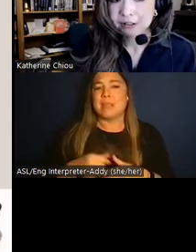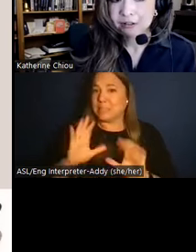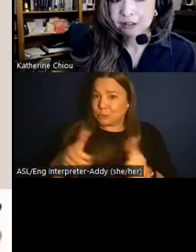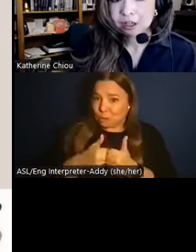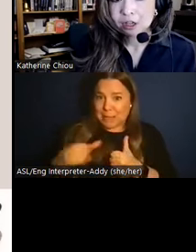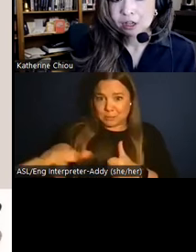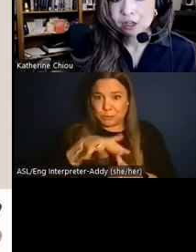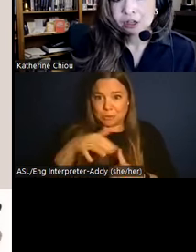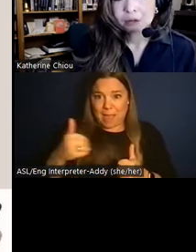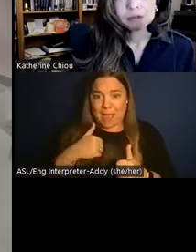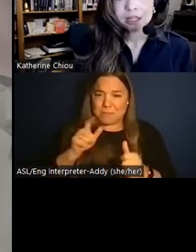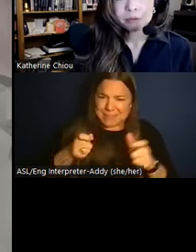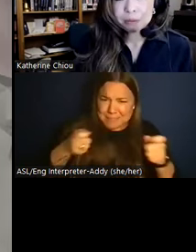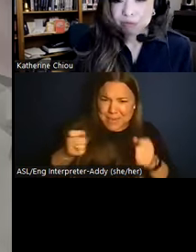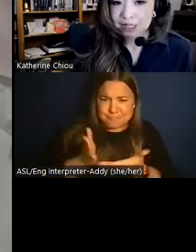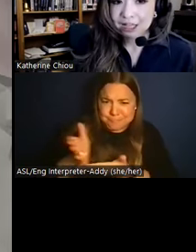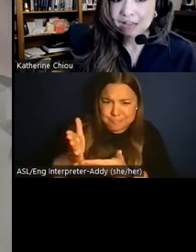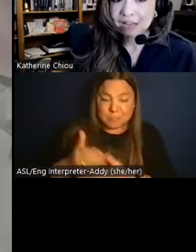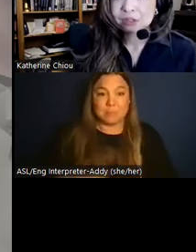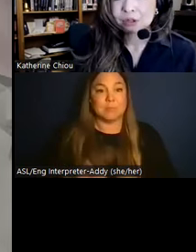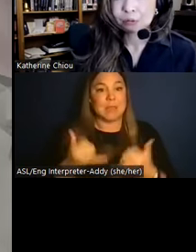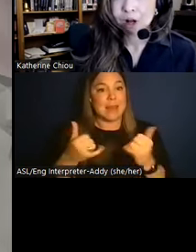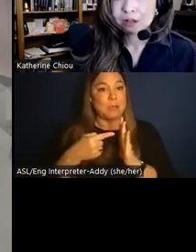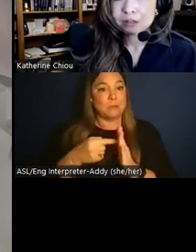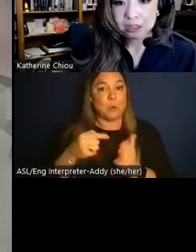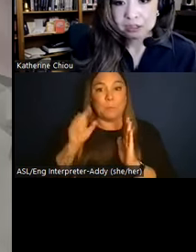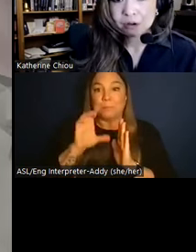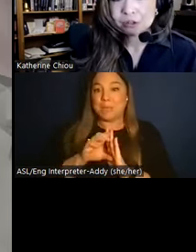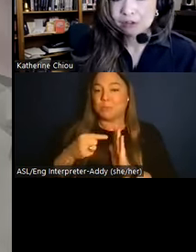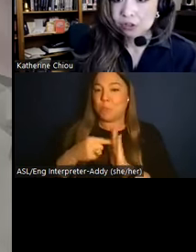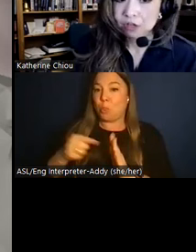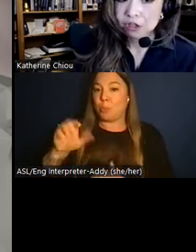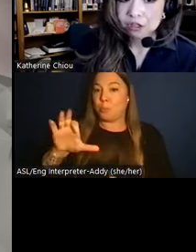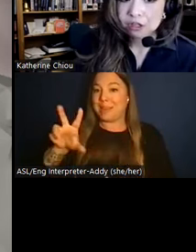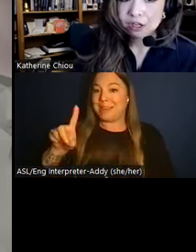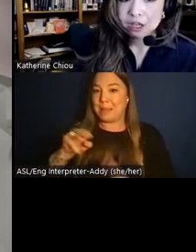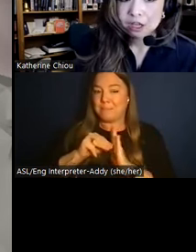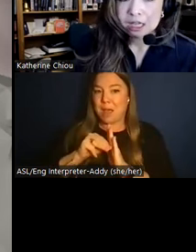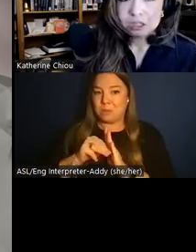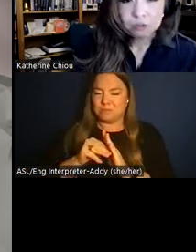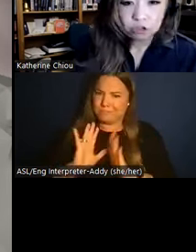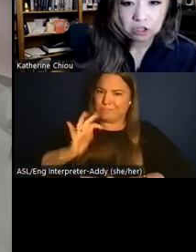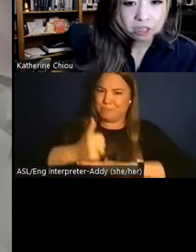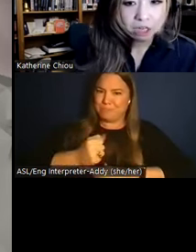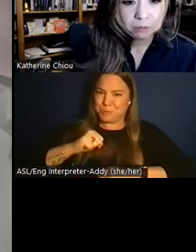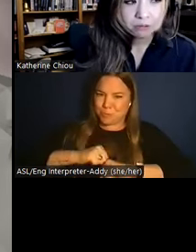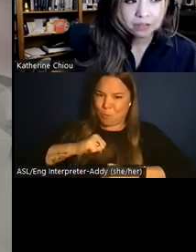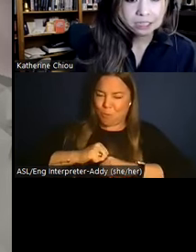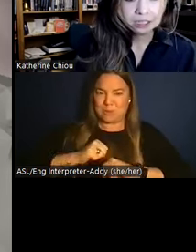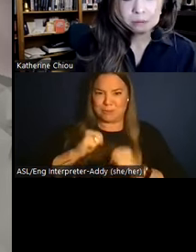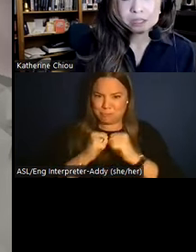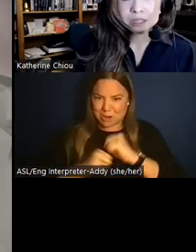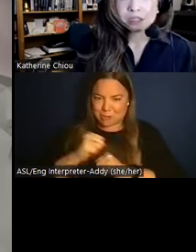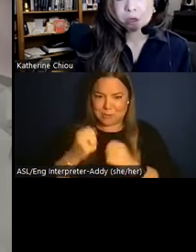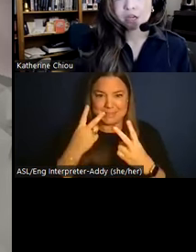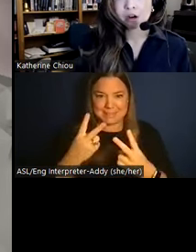era. With 3D modeling, we breathe life into the walls and the stones of the structure. This reconstruction not only provides